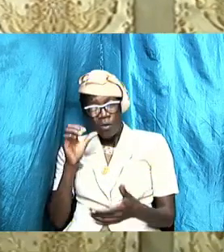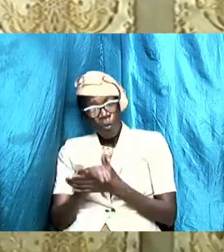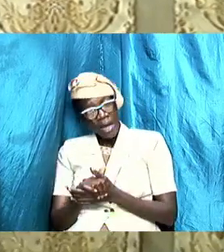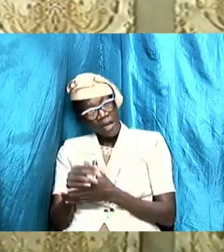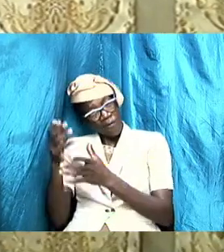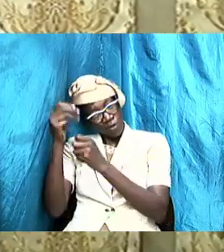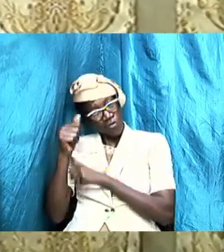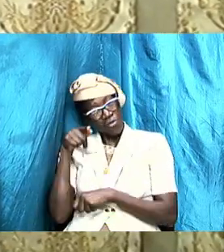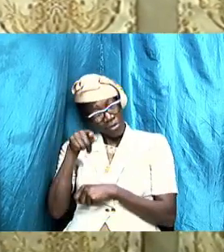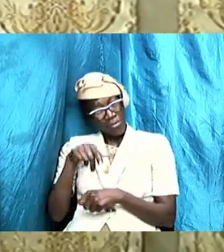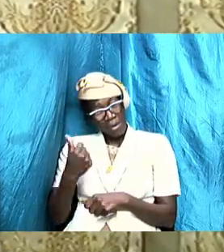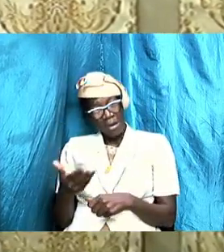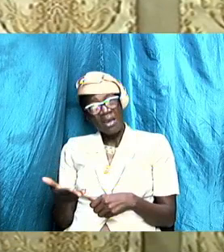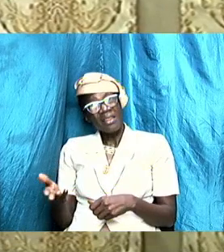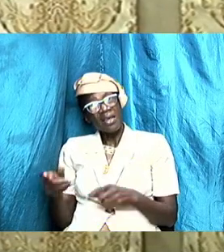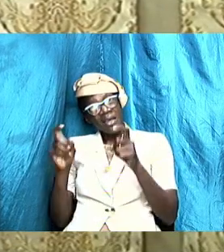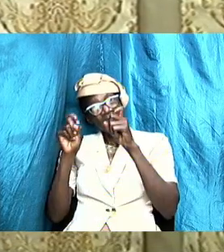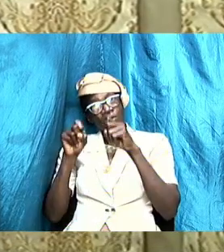other things